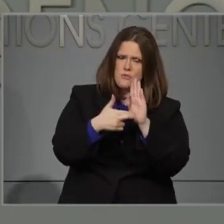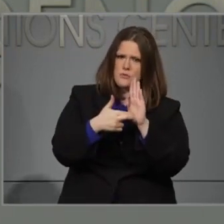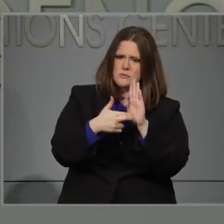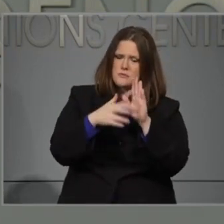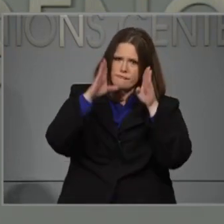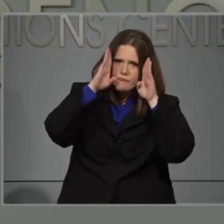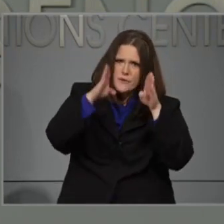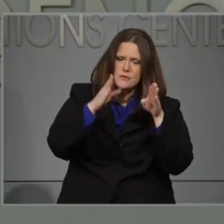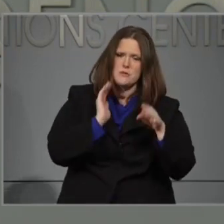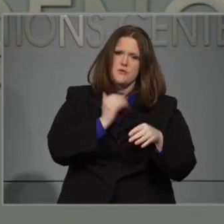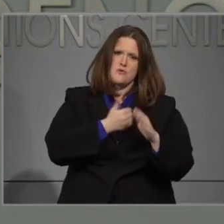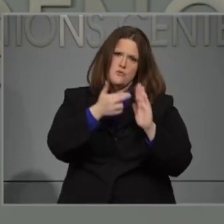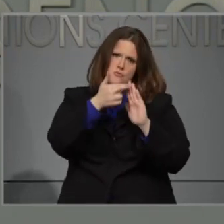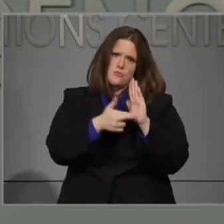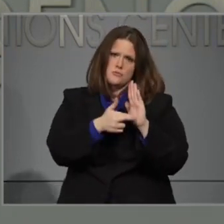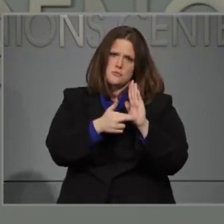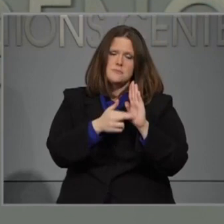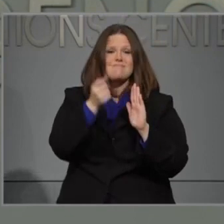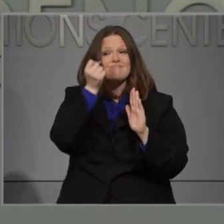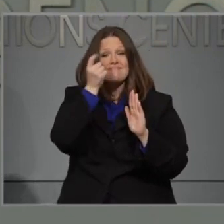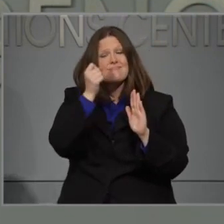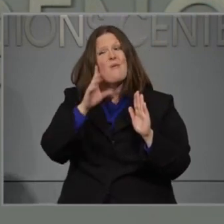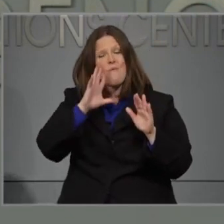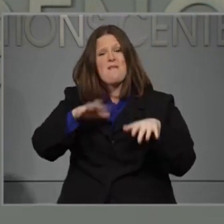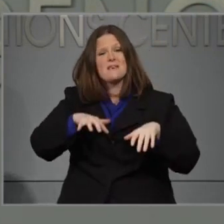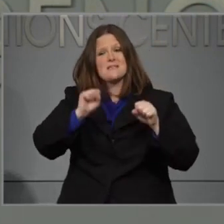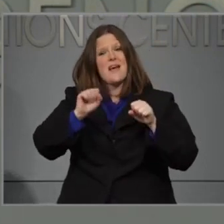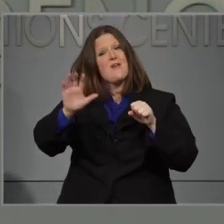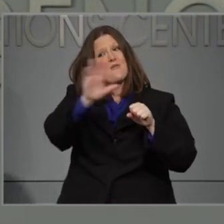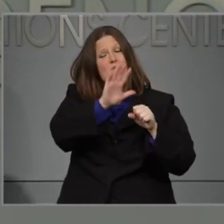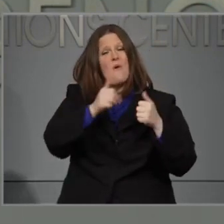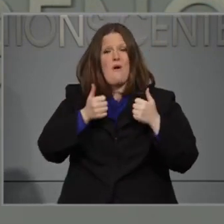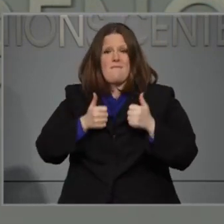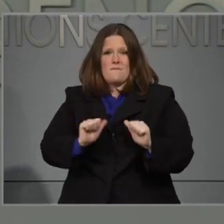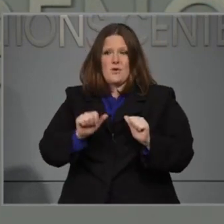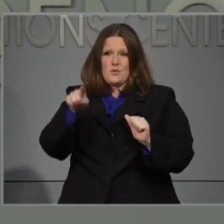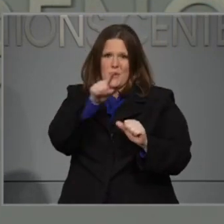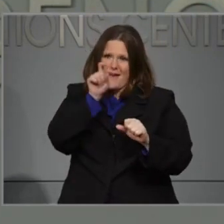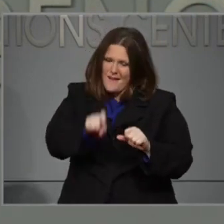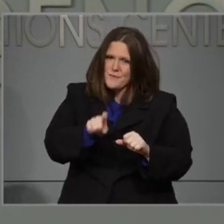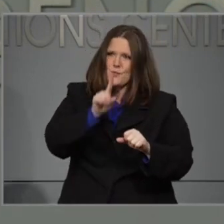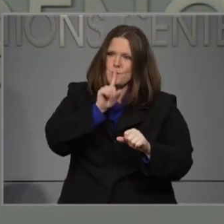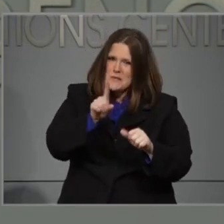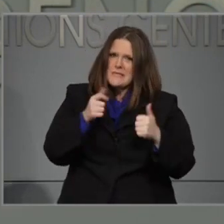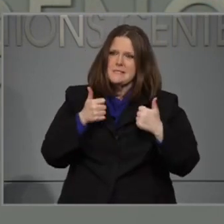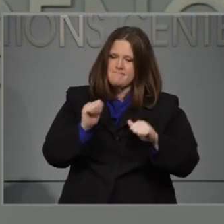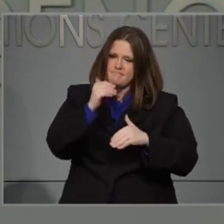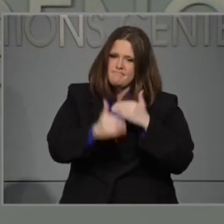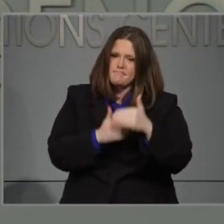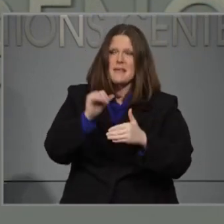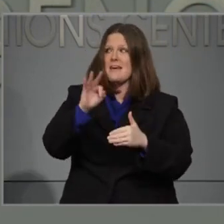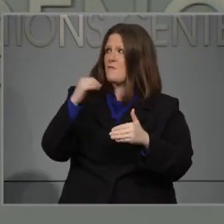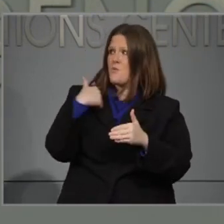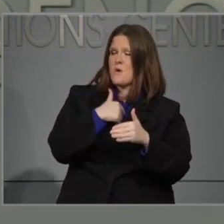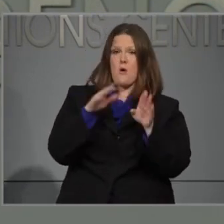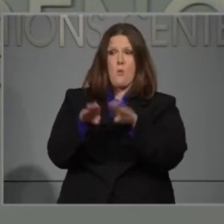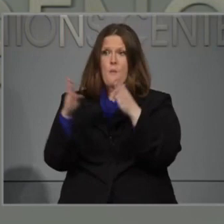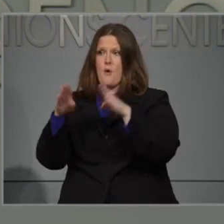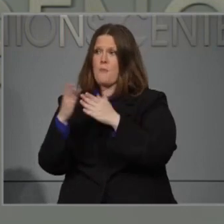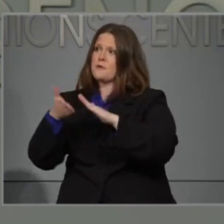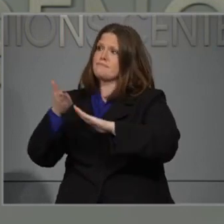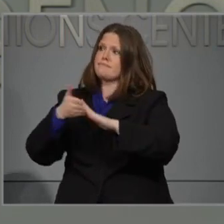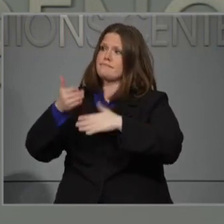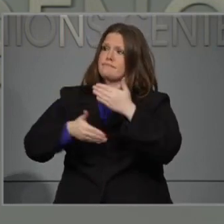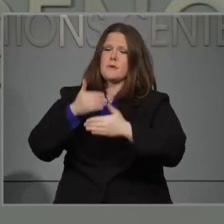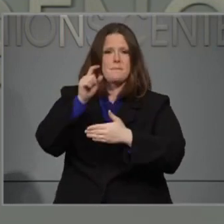intently. Again, this is going to take effort on all of our parts if we're going to be able to live with this virus. And I think I'll remind